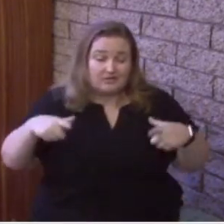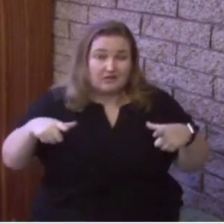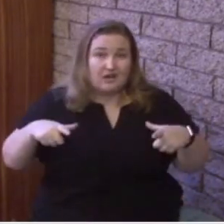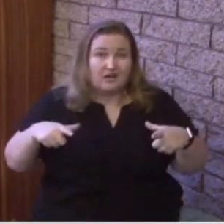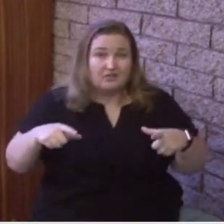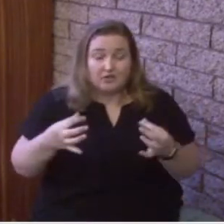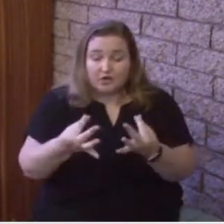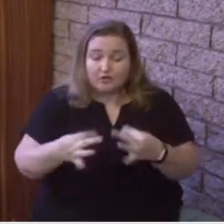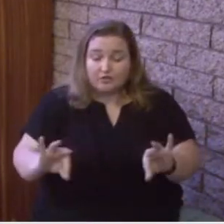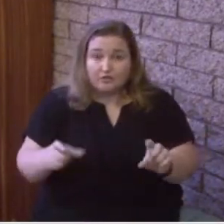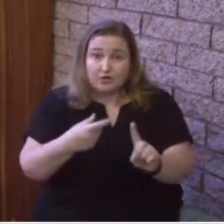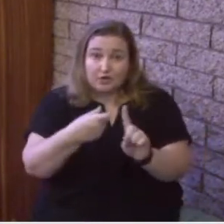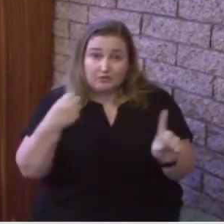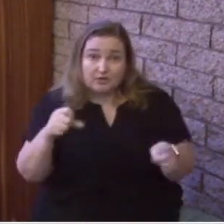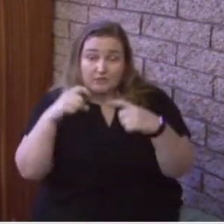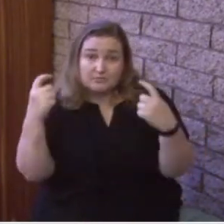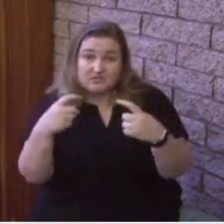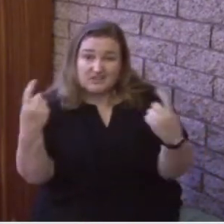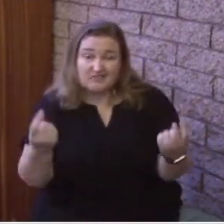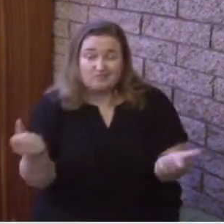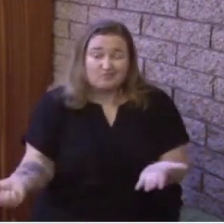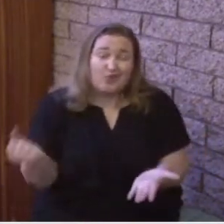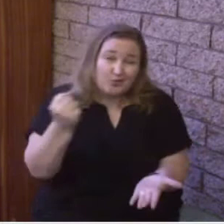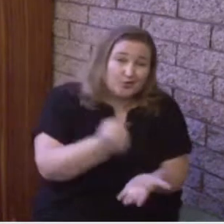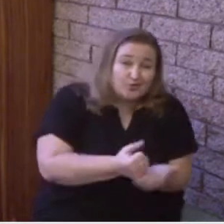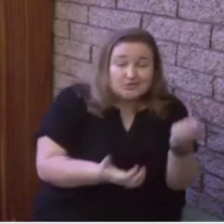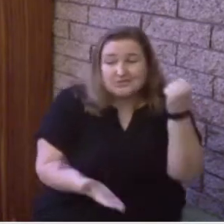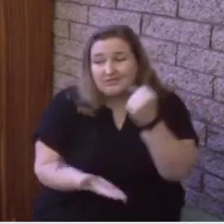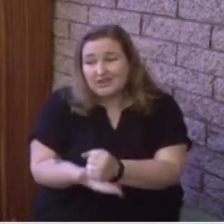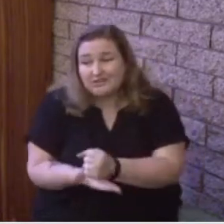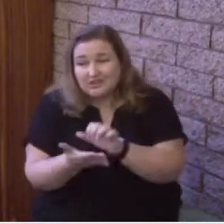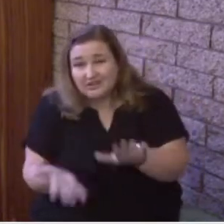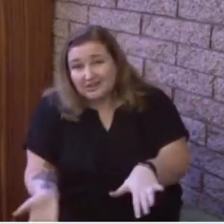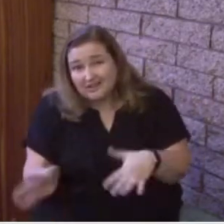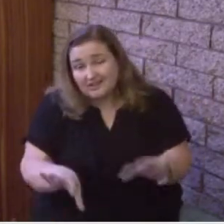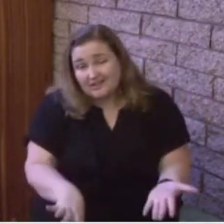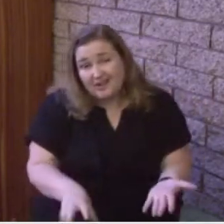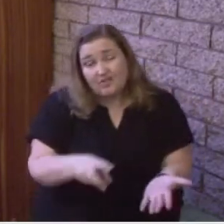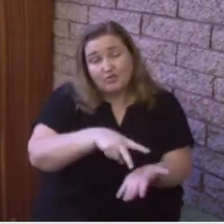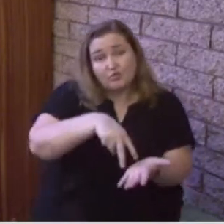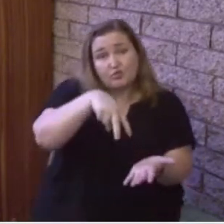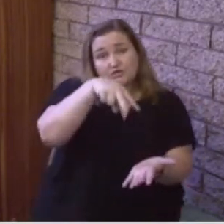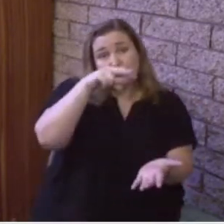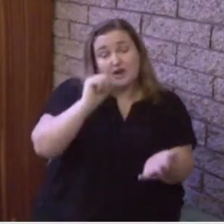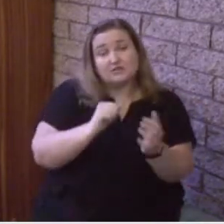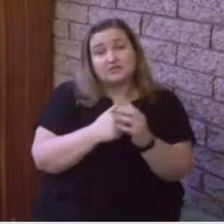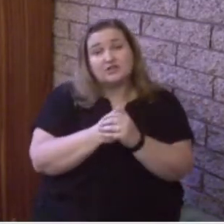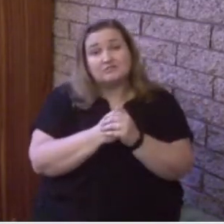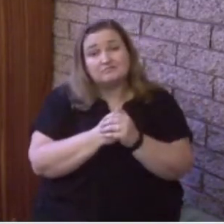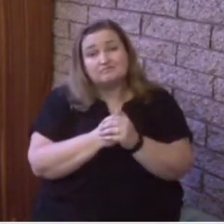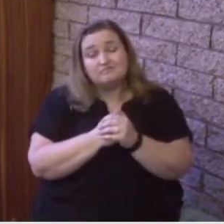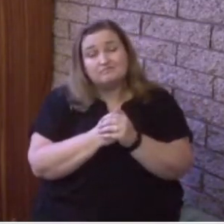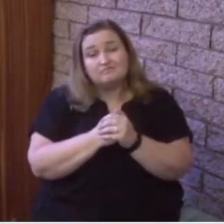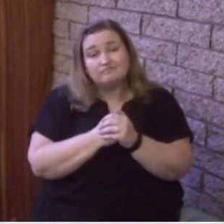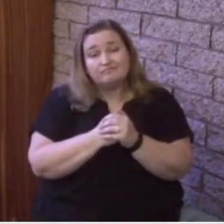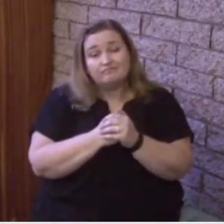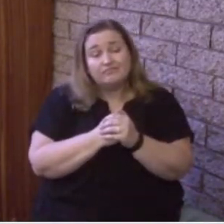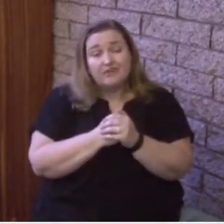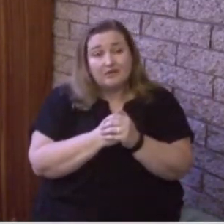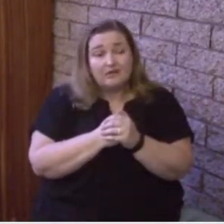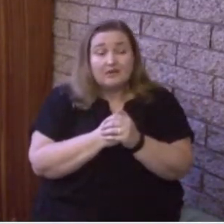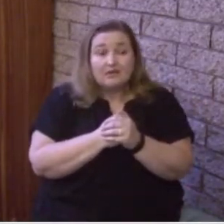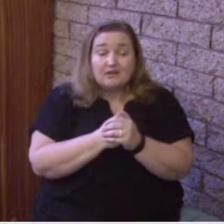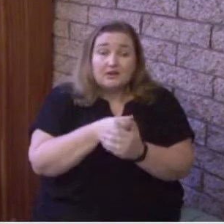crucifixion or His death, His resurrection, and the fact that He is coming back again